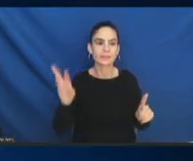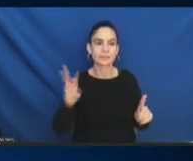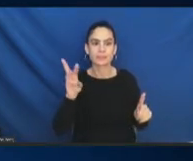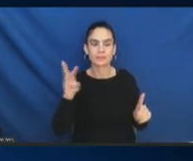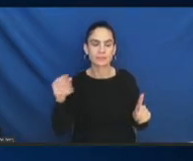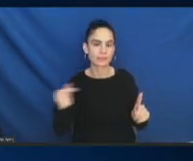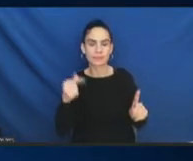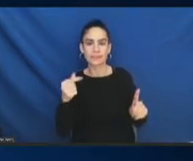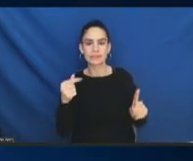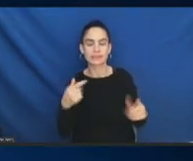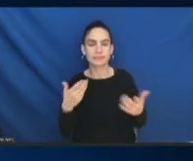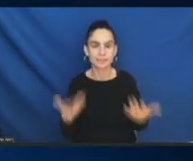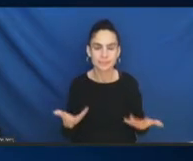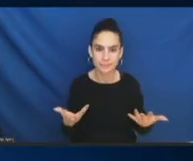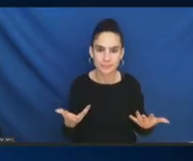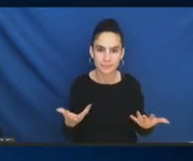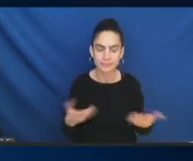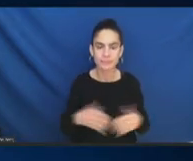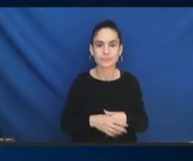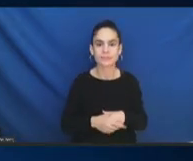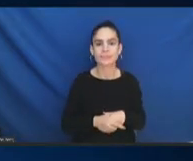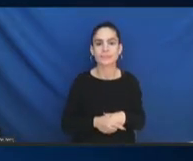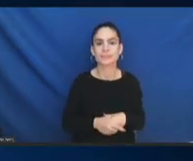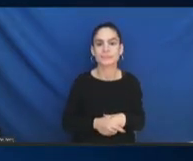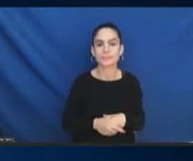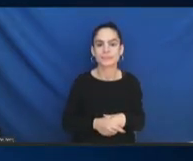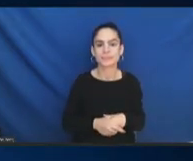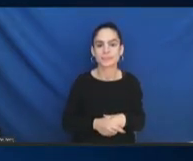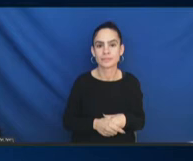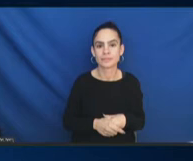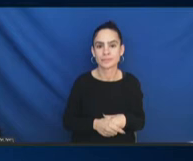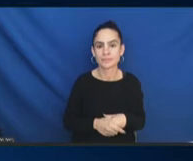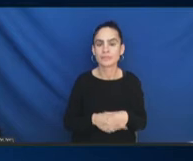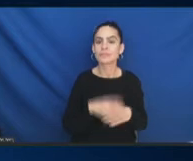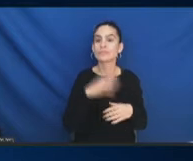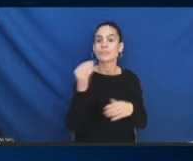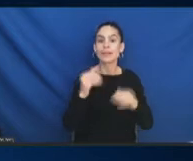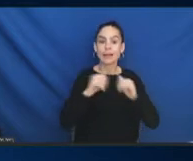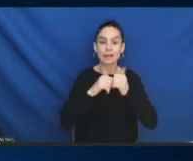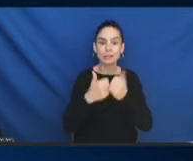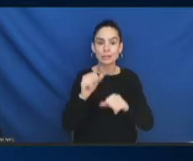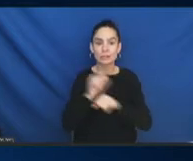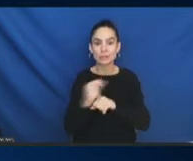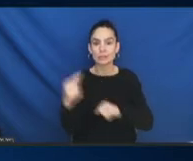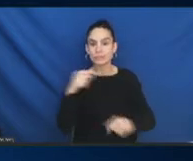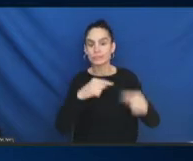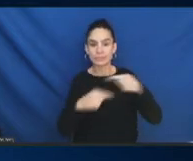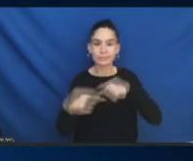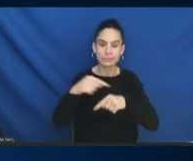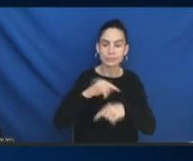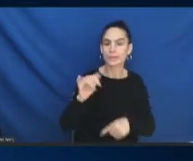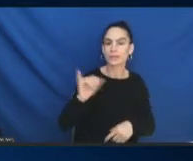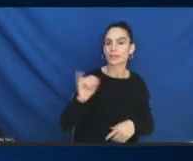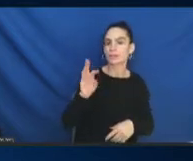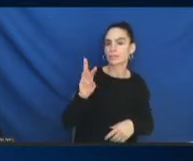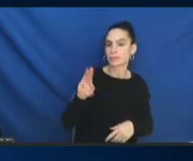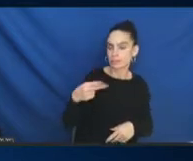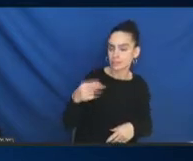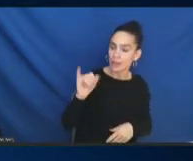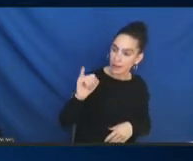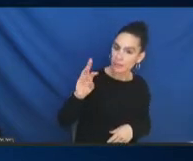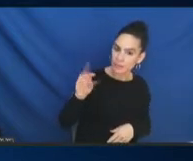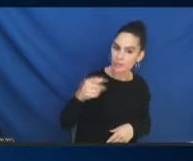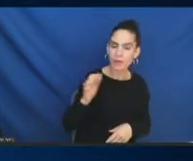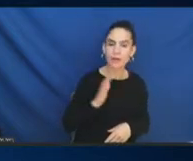interagency working group, yep. Interagency working groups, as well as our regional teams to figure out, because people are doing it.